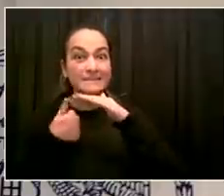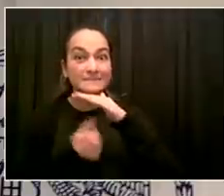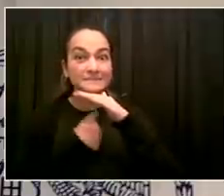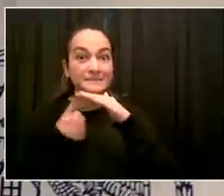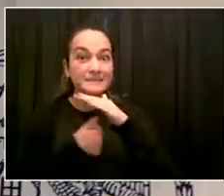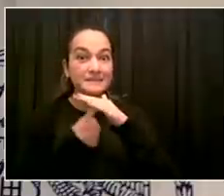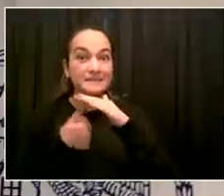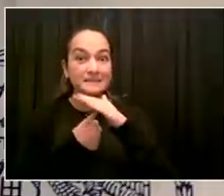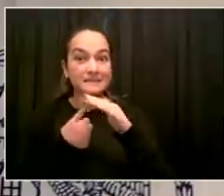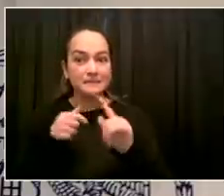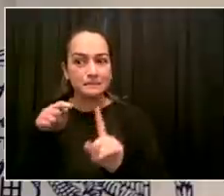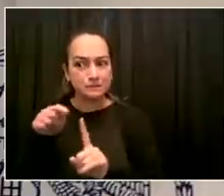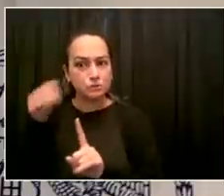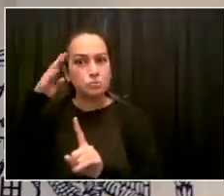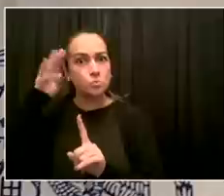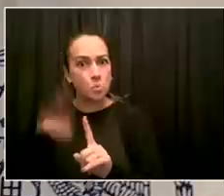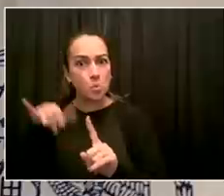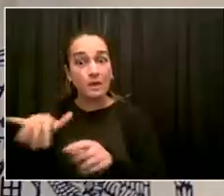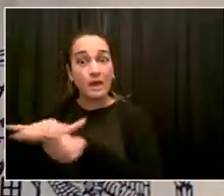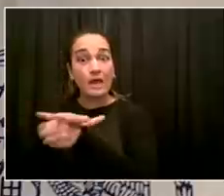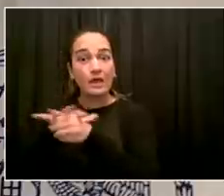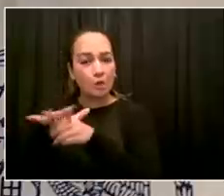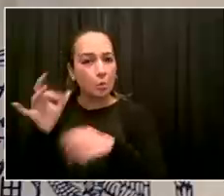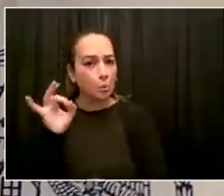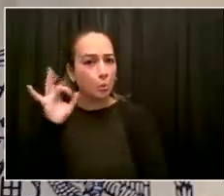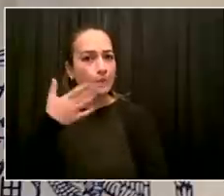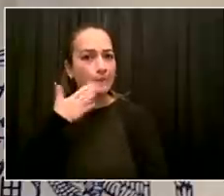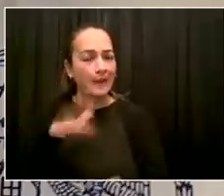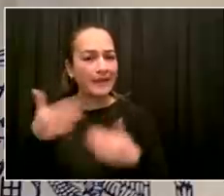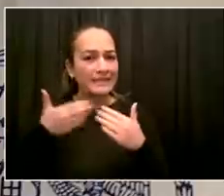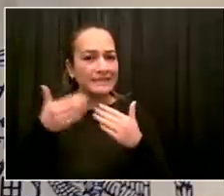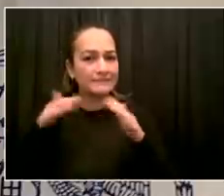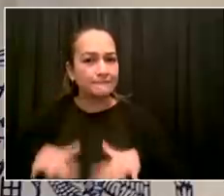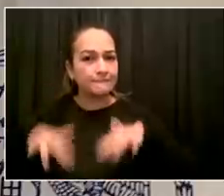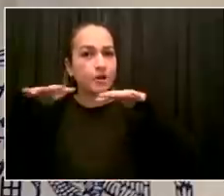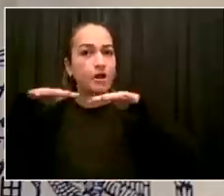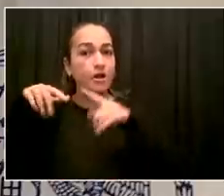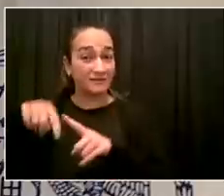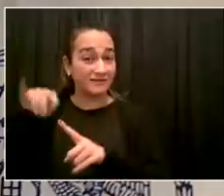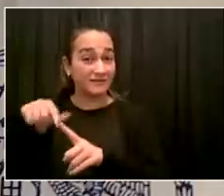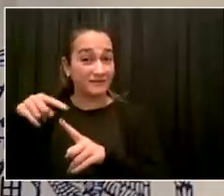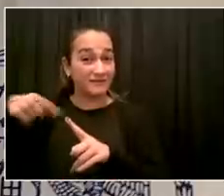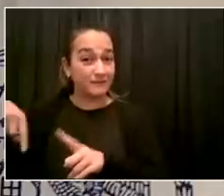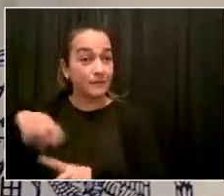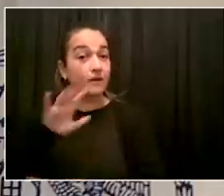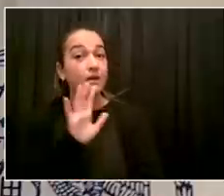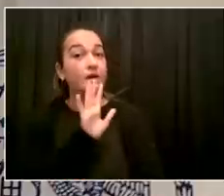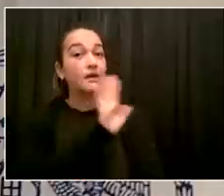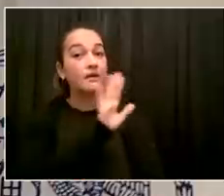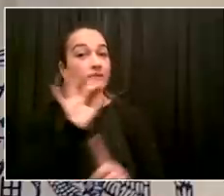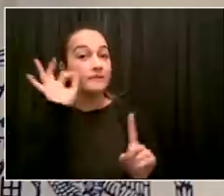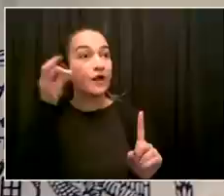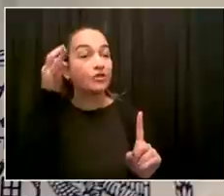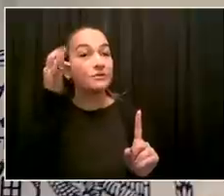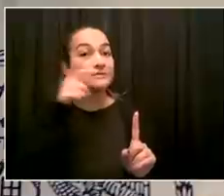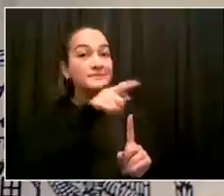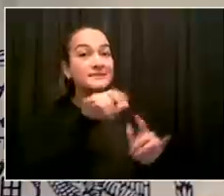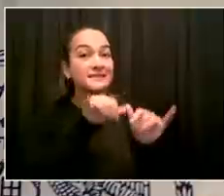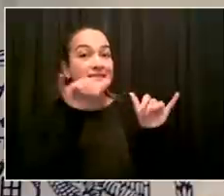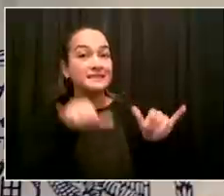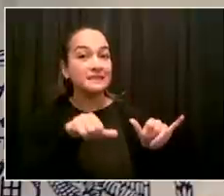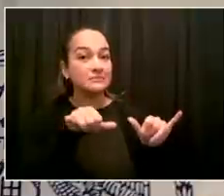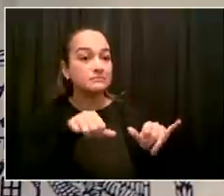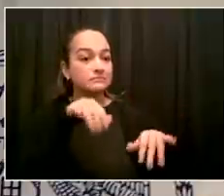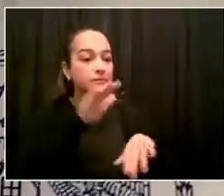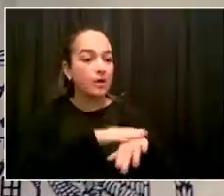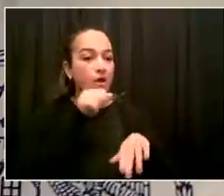system, the wireless emergency alerts that go right to your phone and that you don't have to opt into, that those